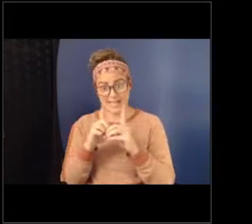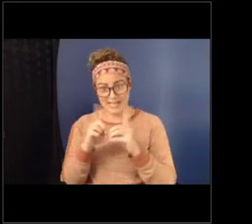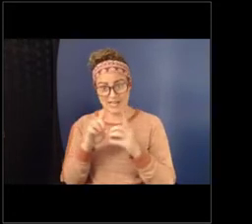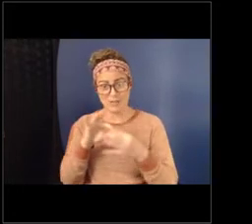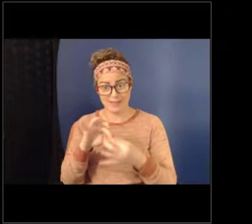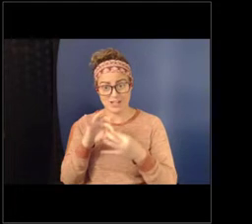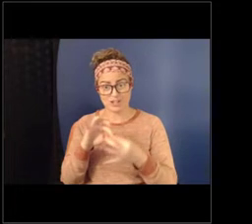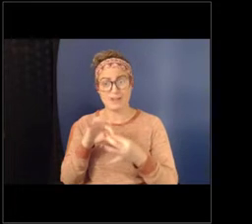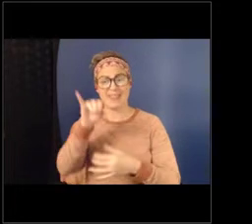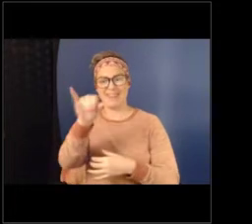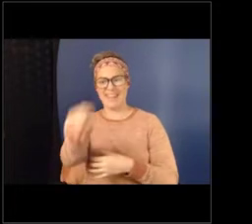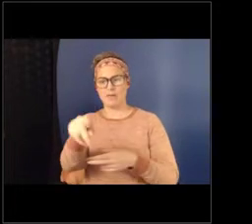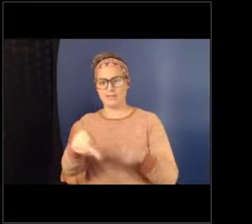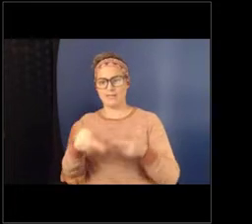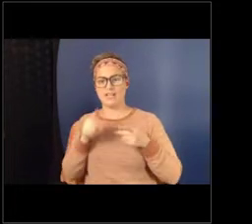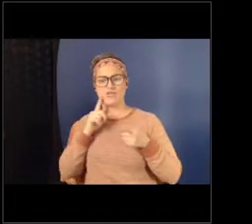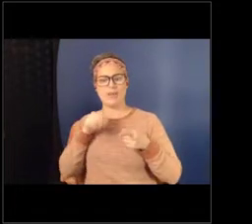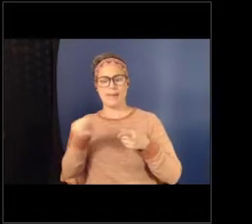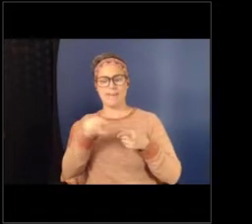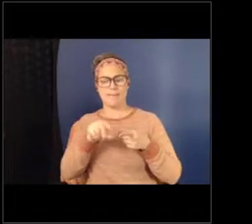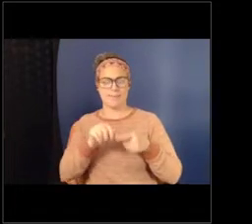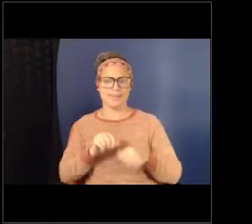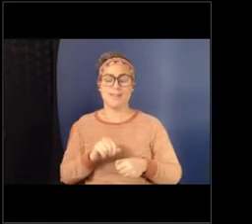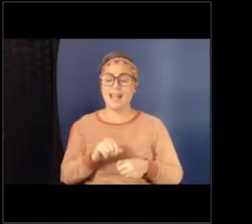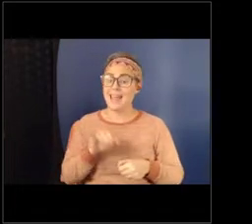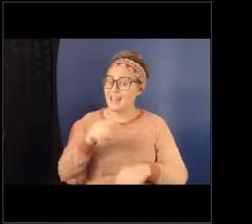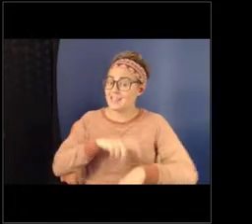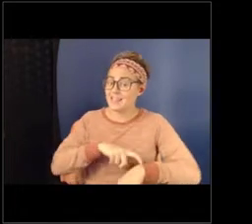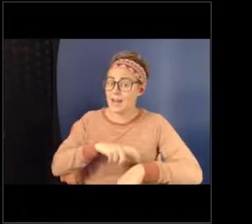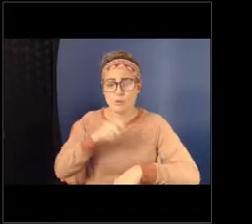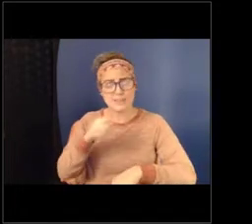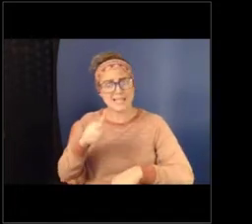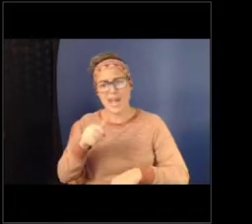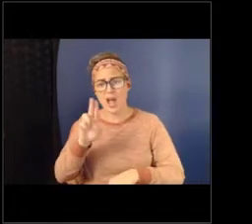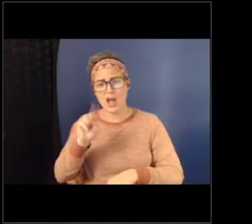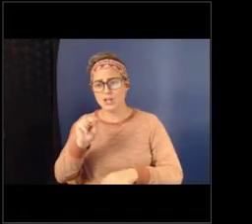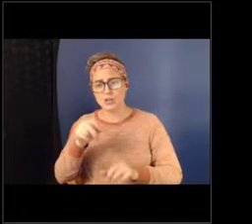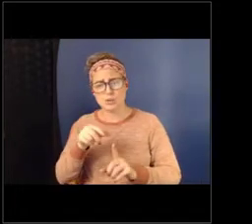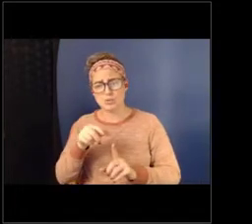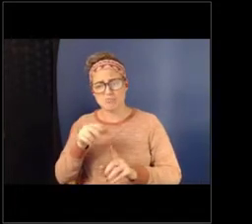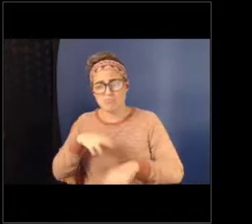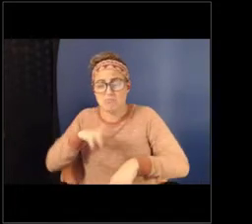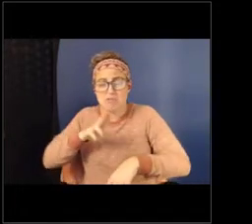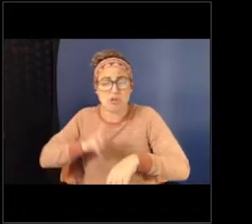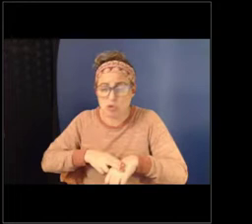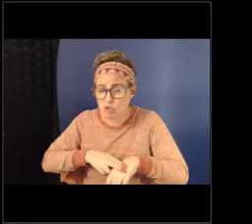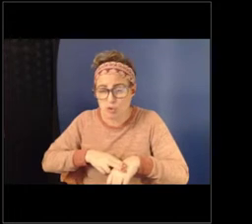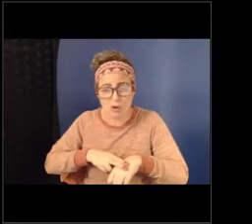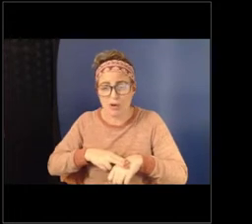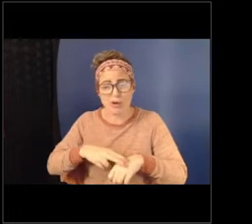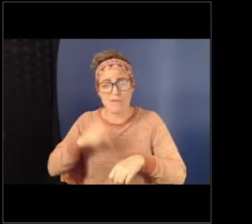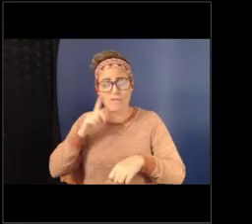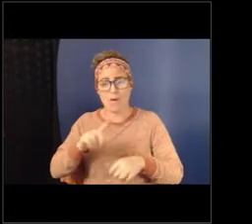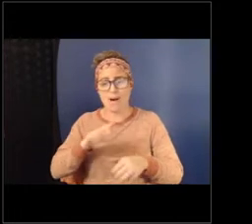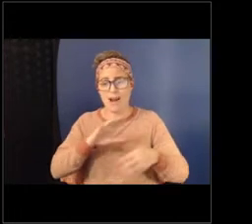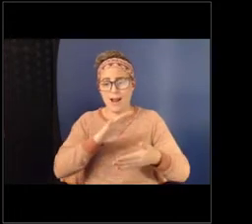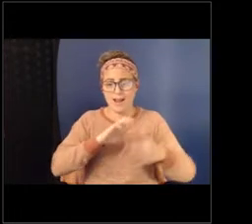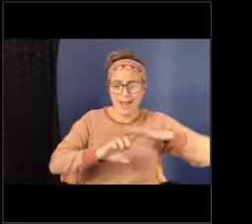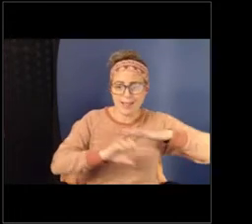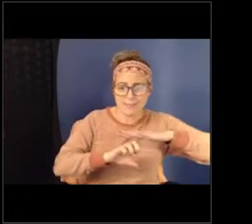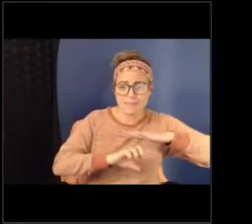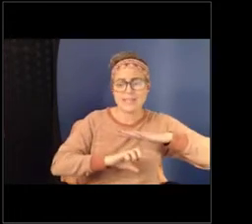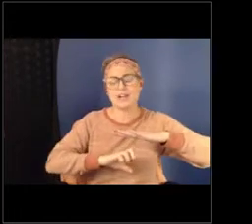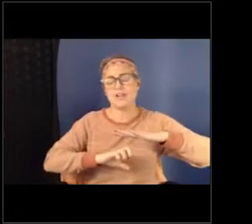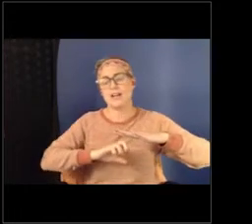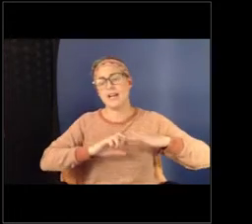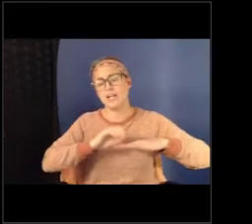was not unusual for elementary school counselors and teachers to reach out for similar services on